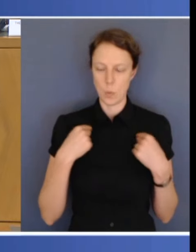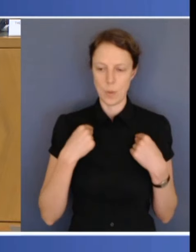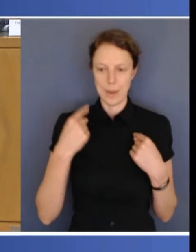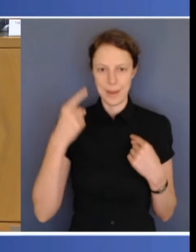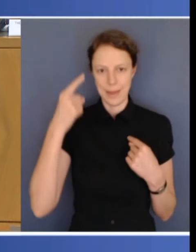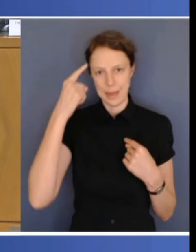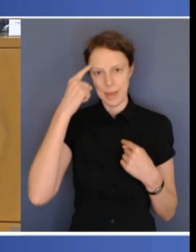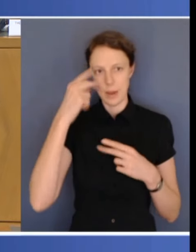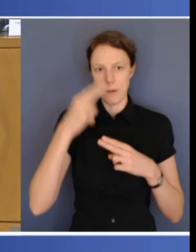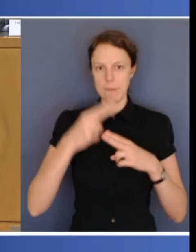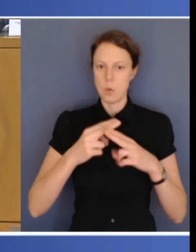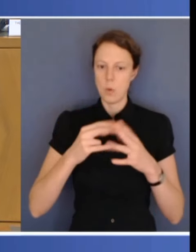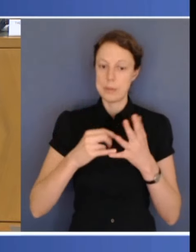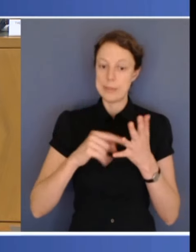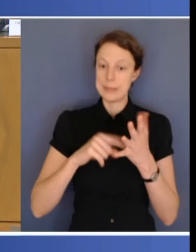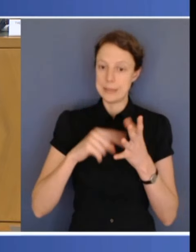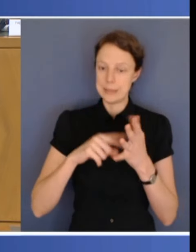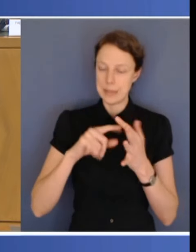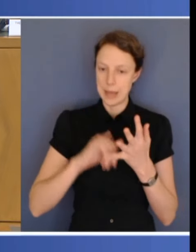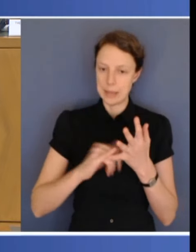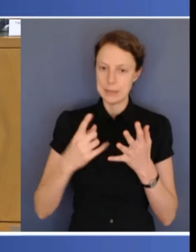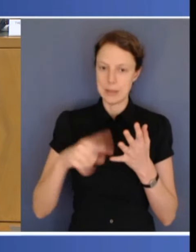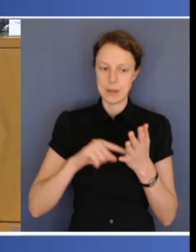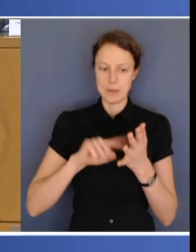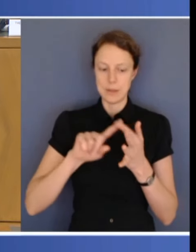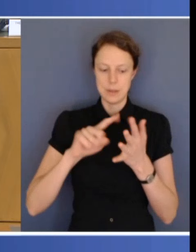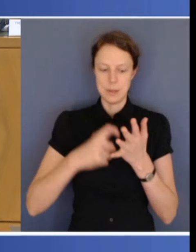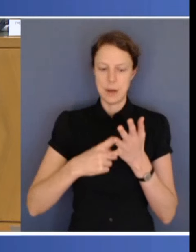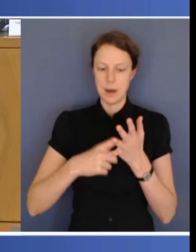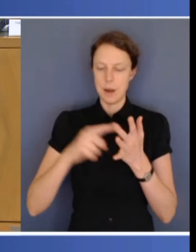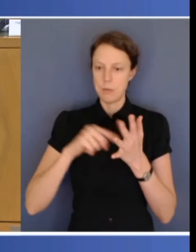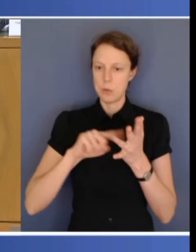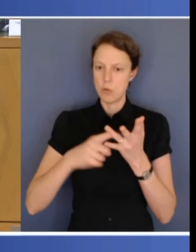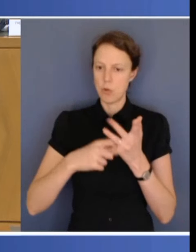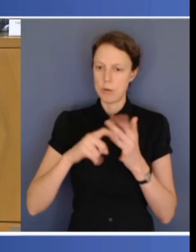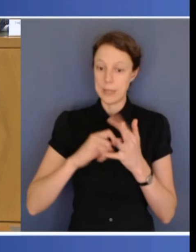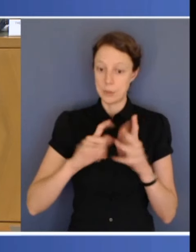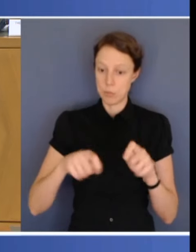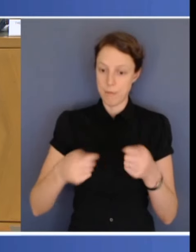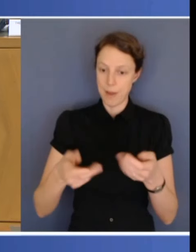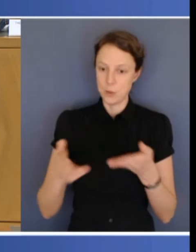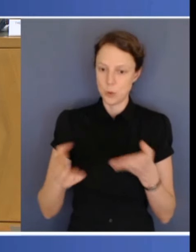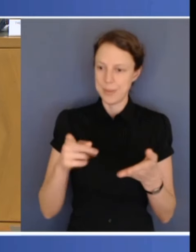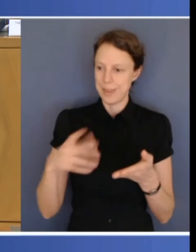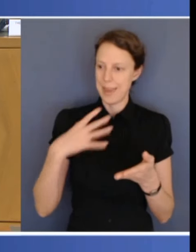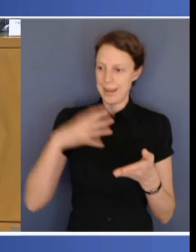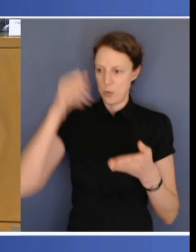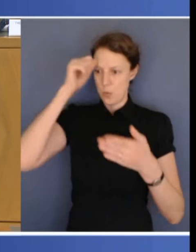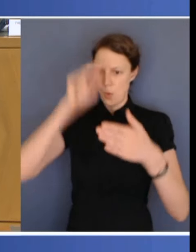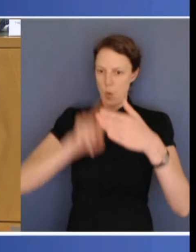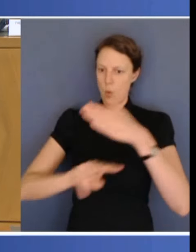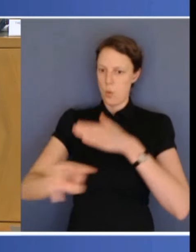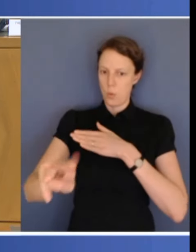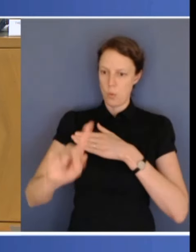territories to be able to have their certainty to provide service provision, including across their forward estimates, this is a